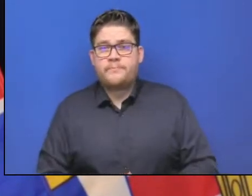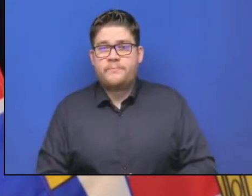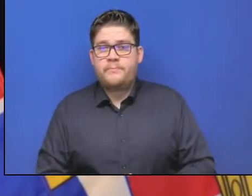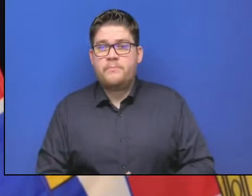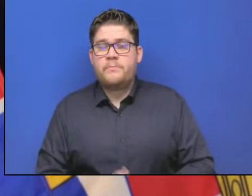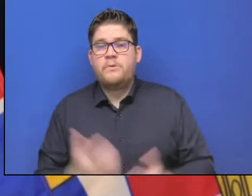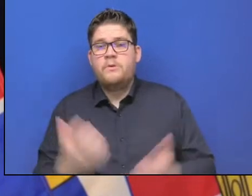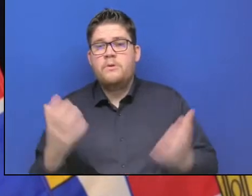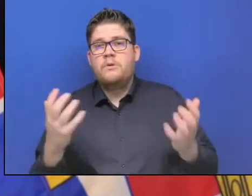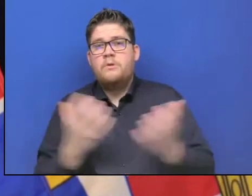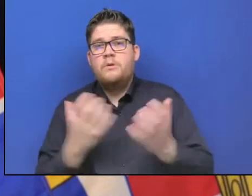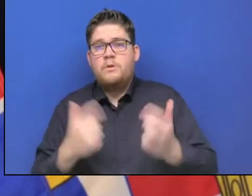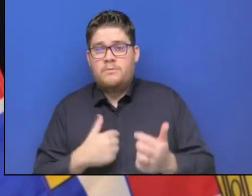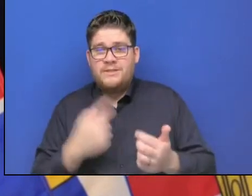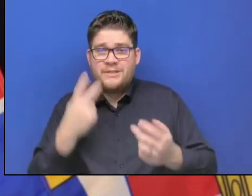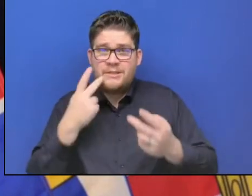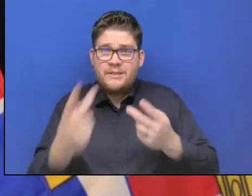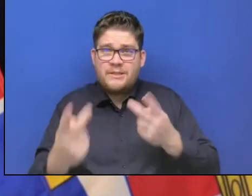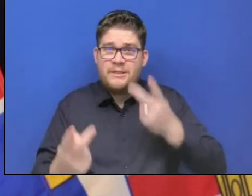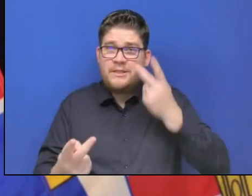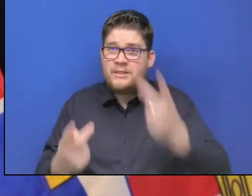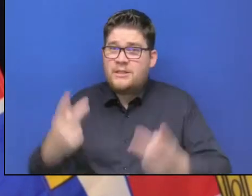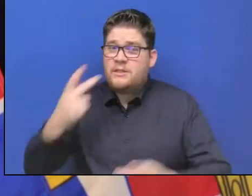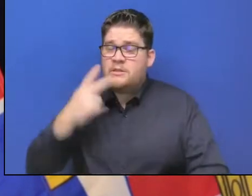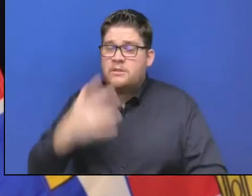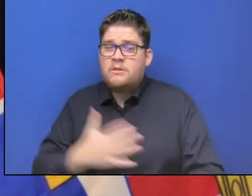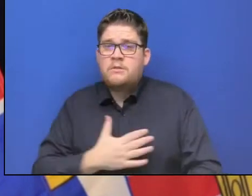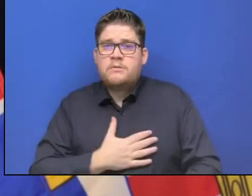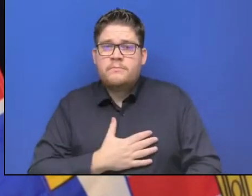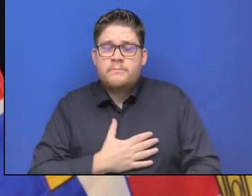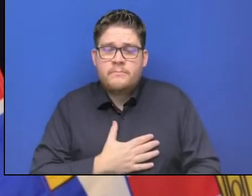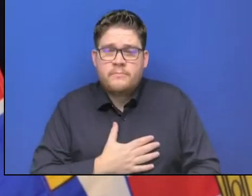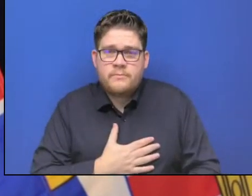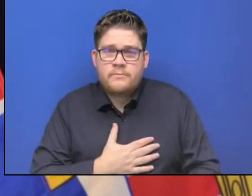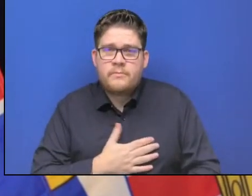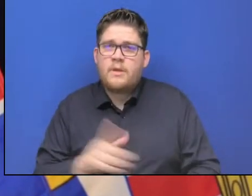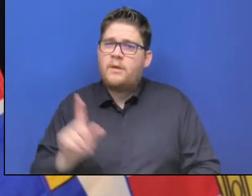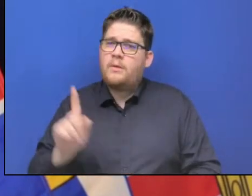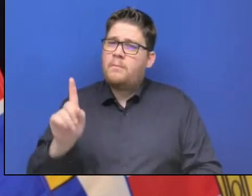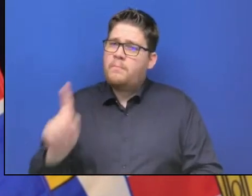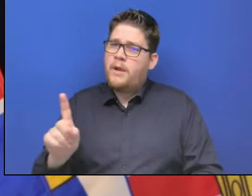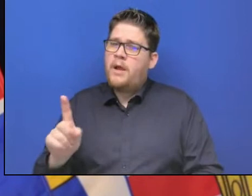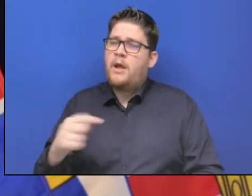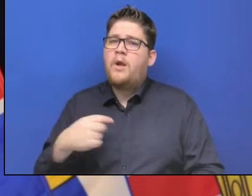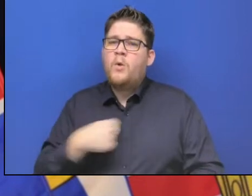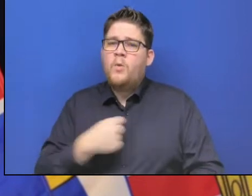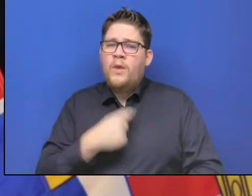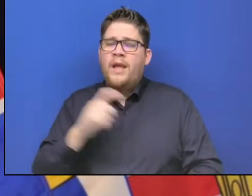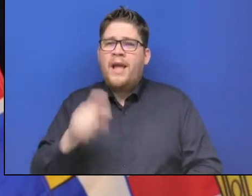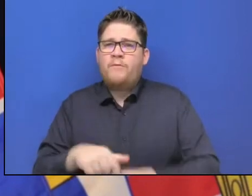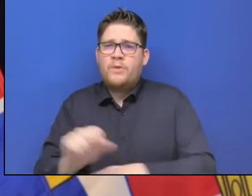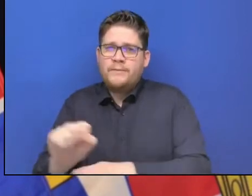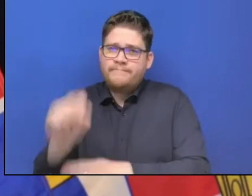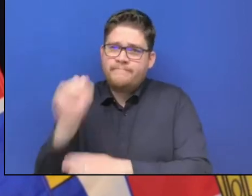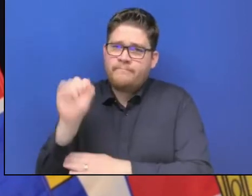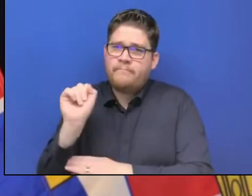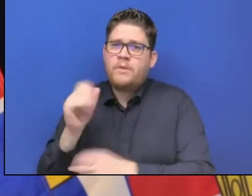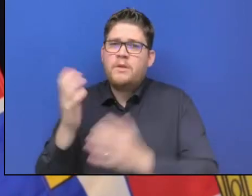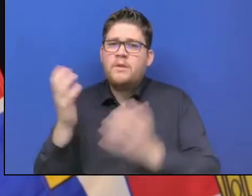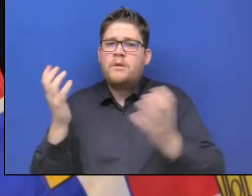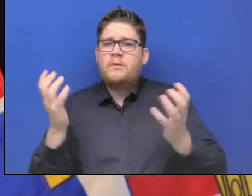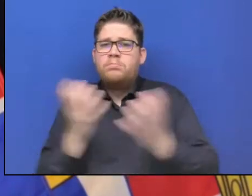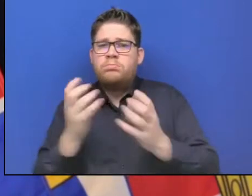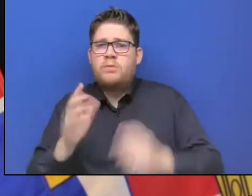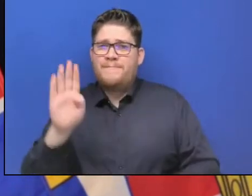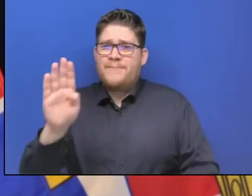situations. But he is amazed by the generosity of British Columbians. And the donations that